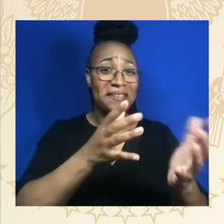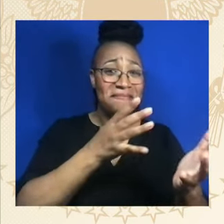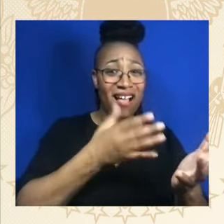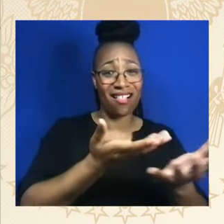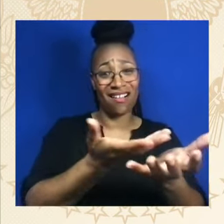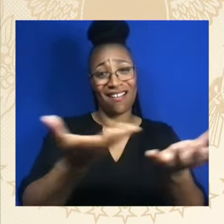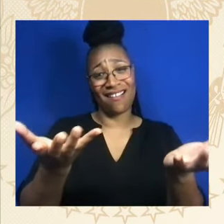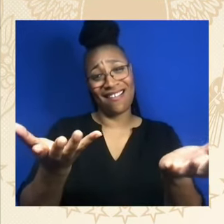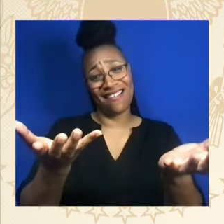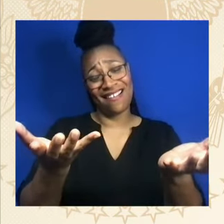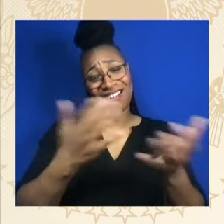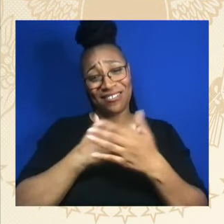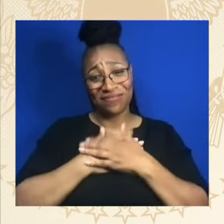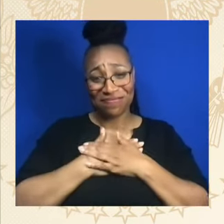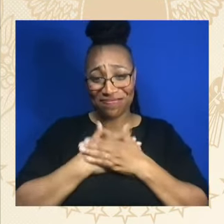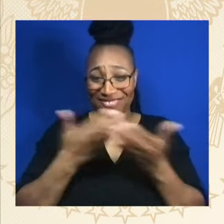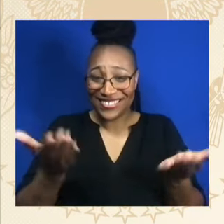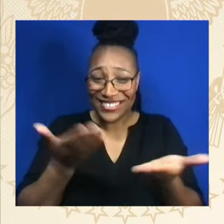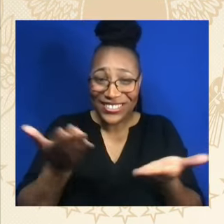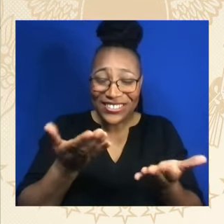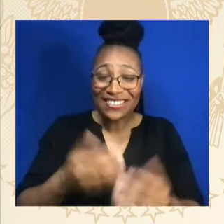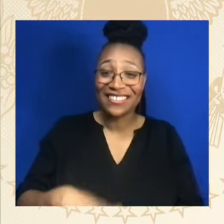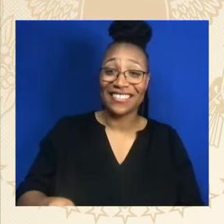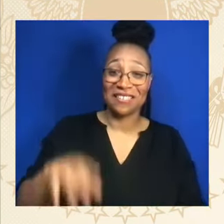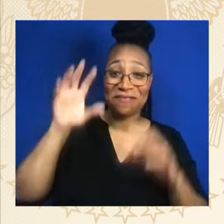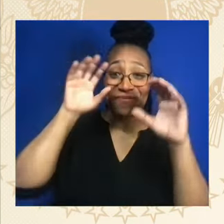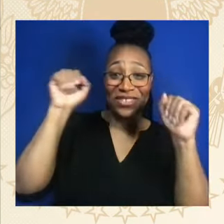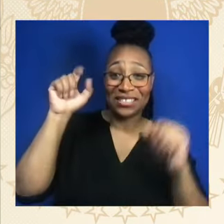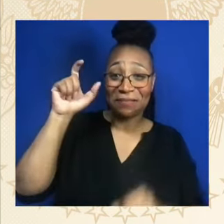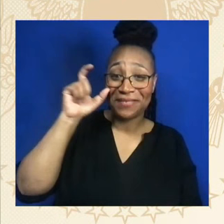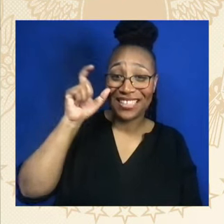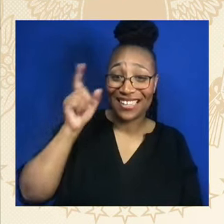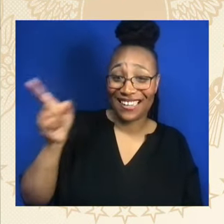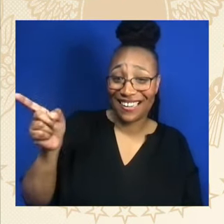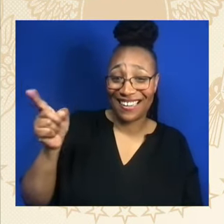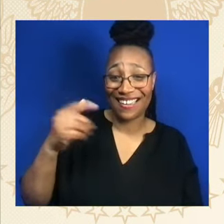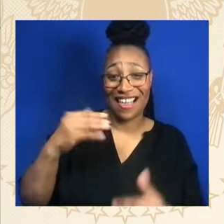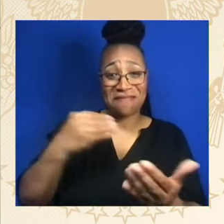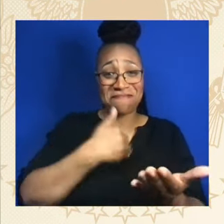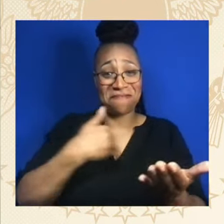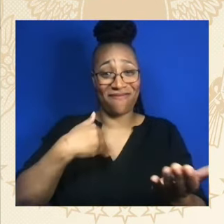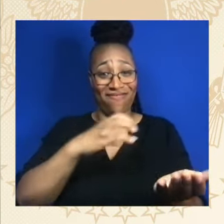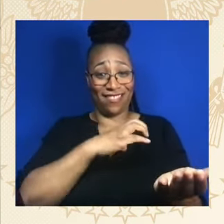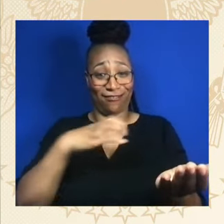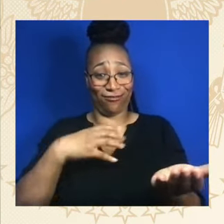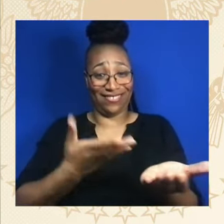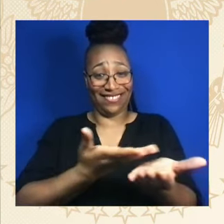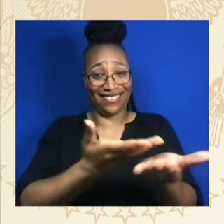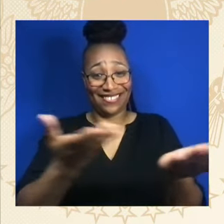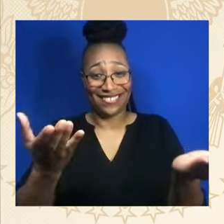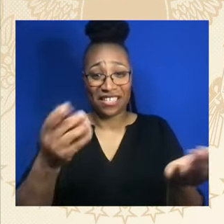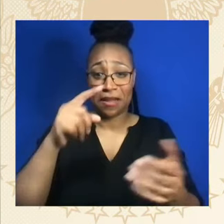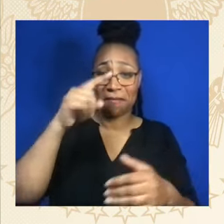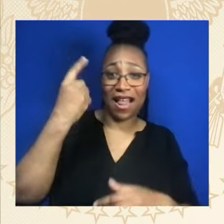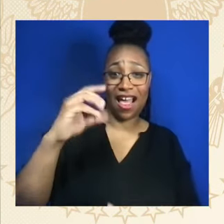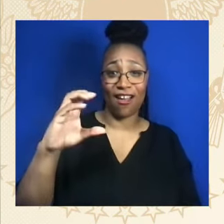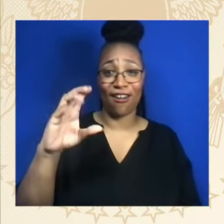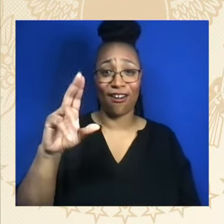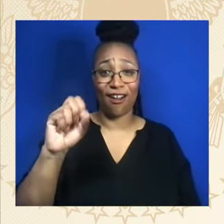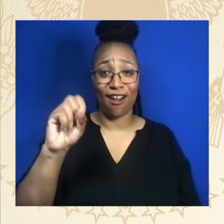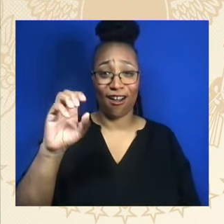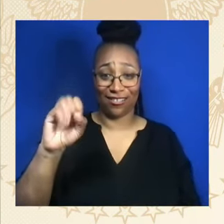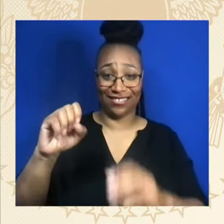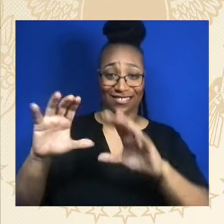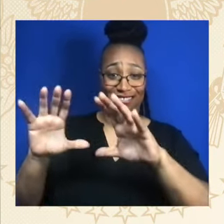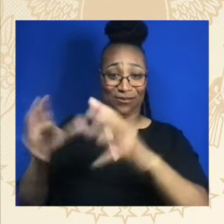members of the Congressional Black Caucus, and to everyone here, and in particular, our young leaders, thank you